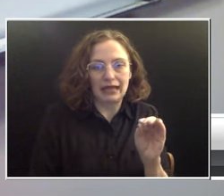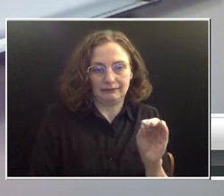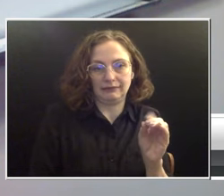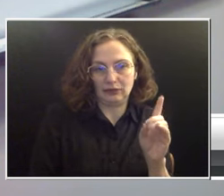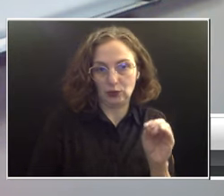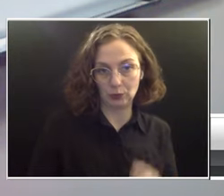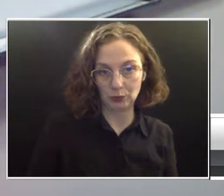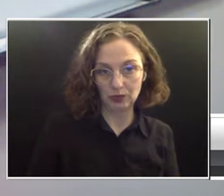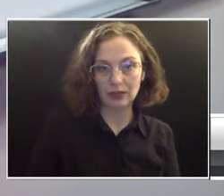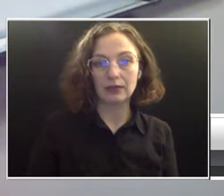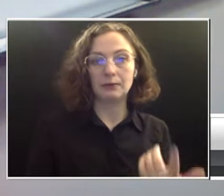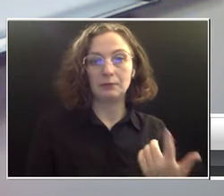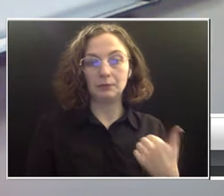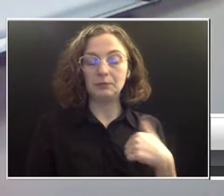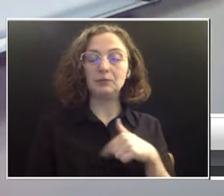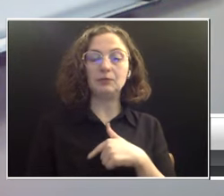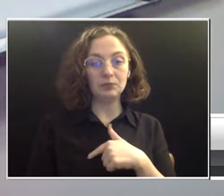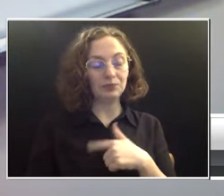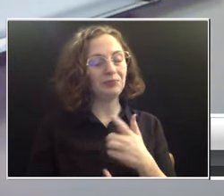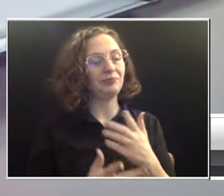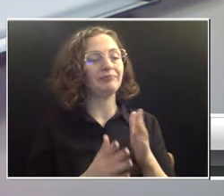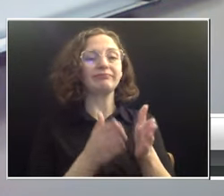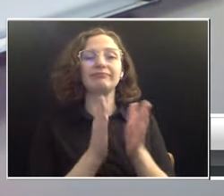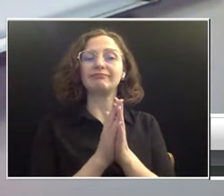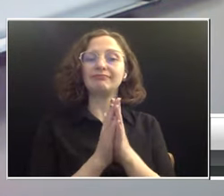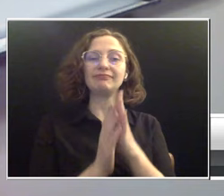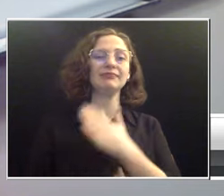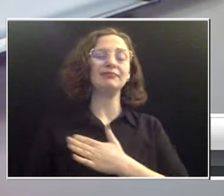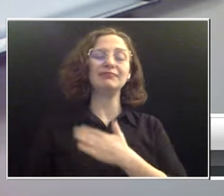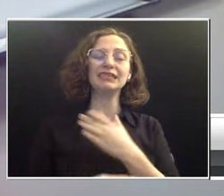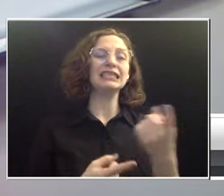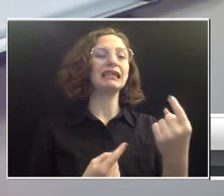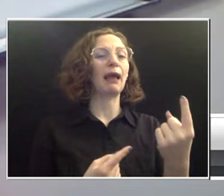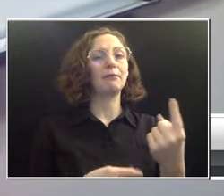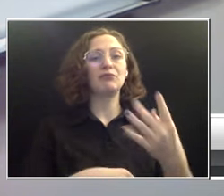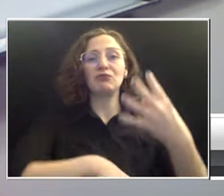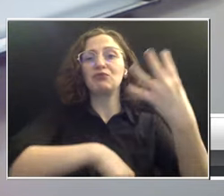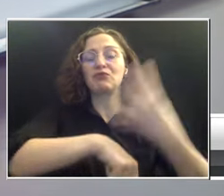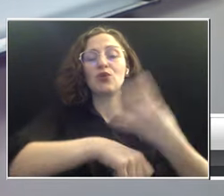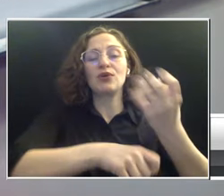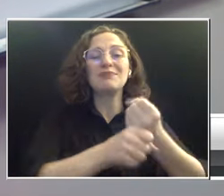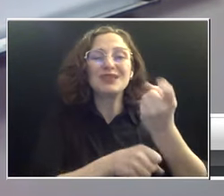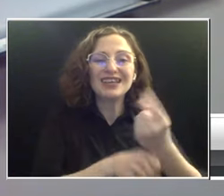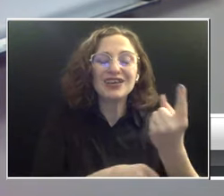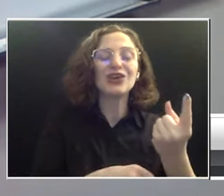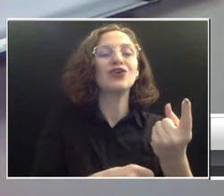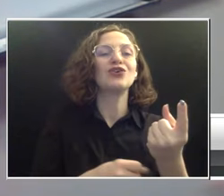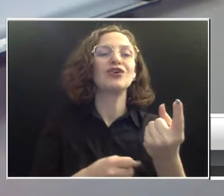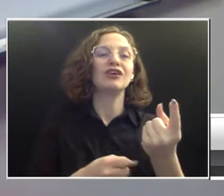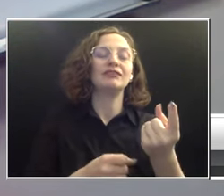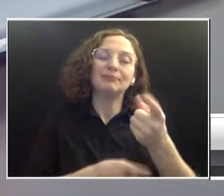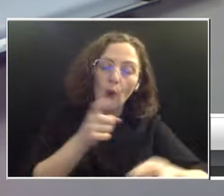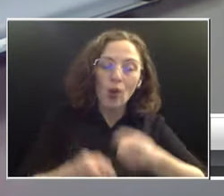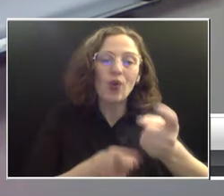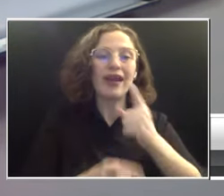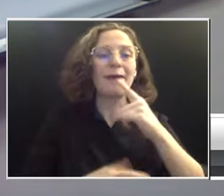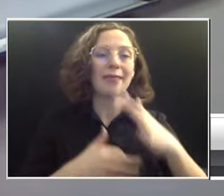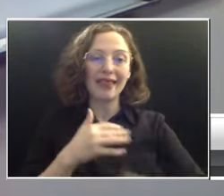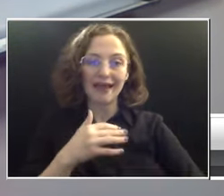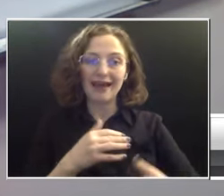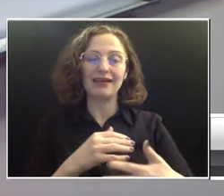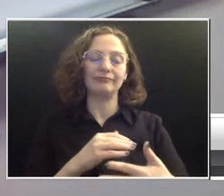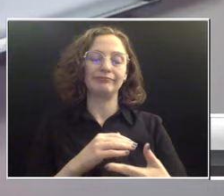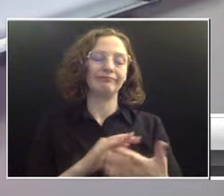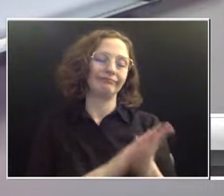that four times per year or once per season and make it a habit again so that we can get out of this essentially